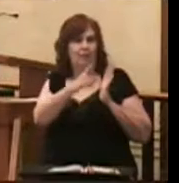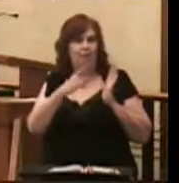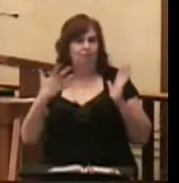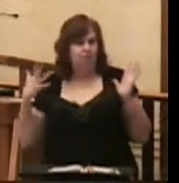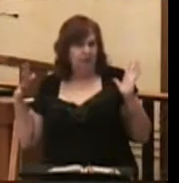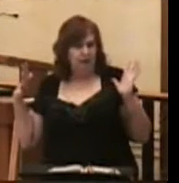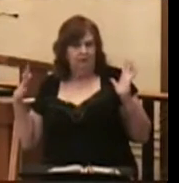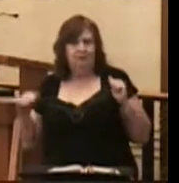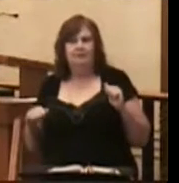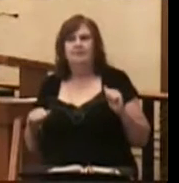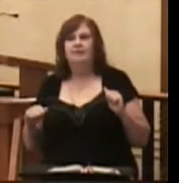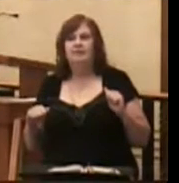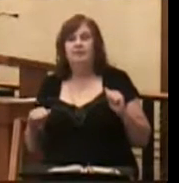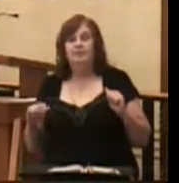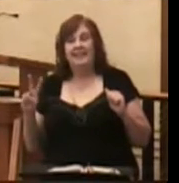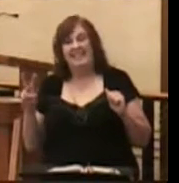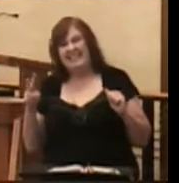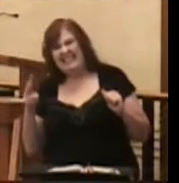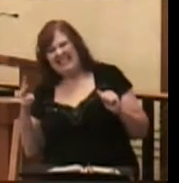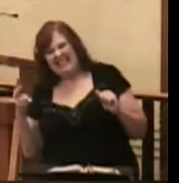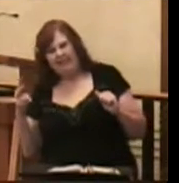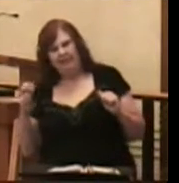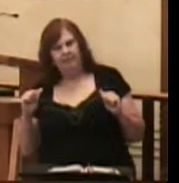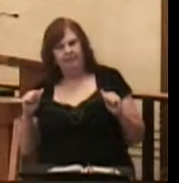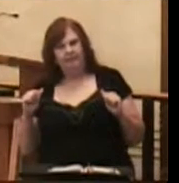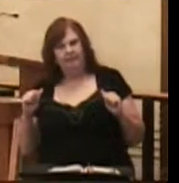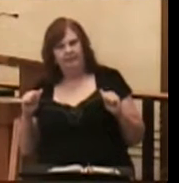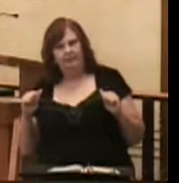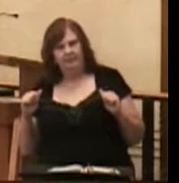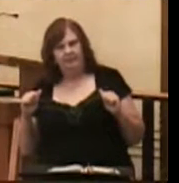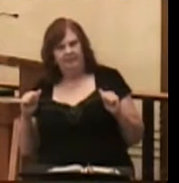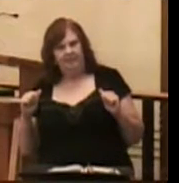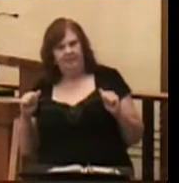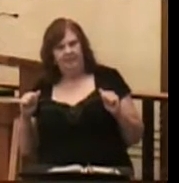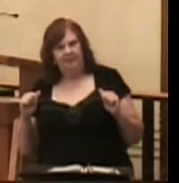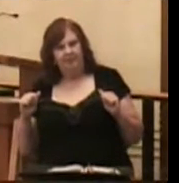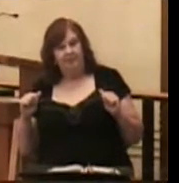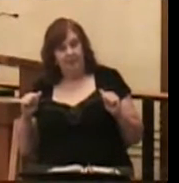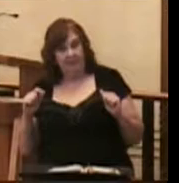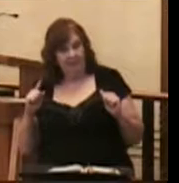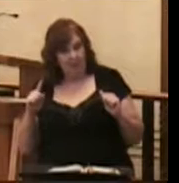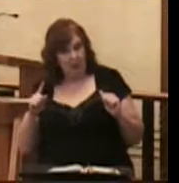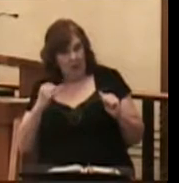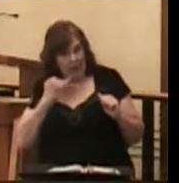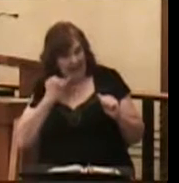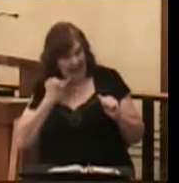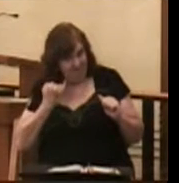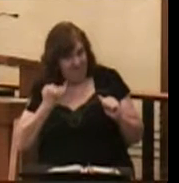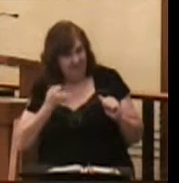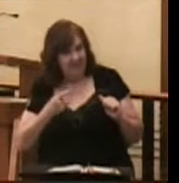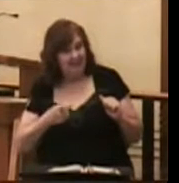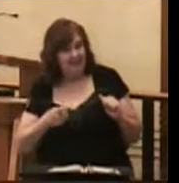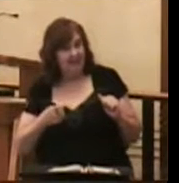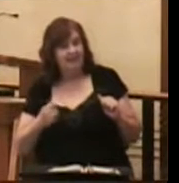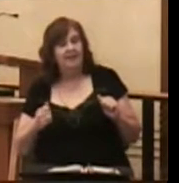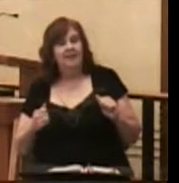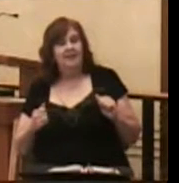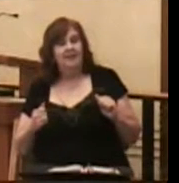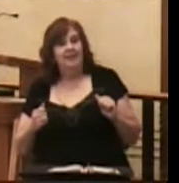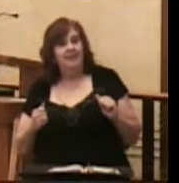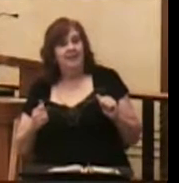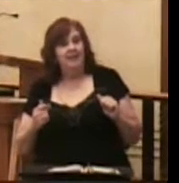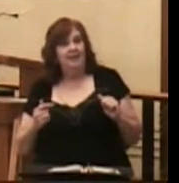Secondly, are you envious because